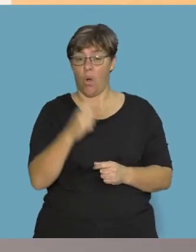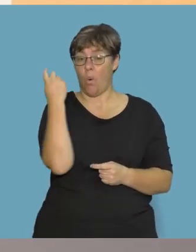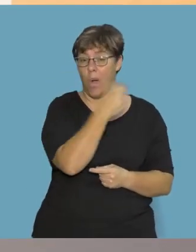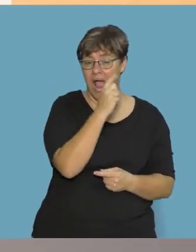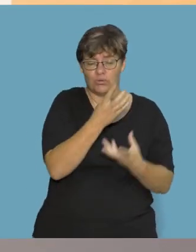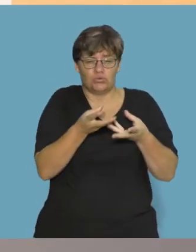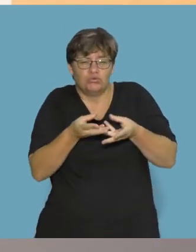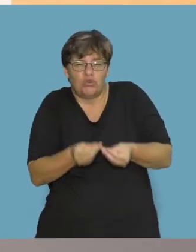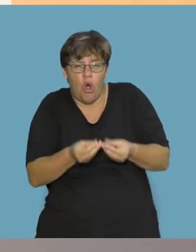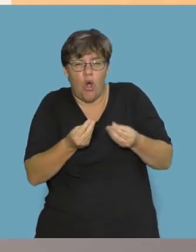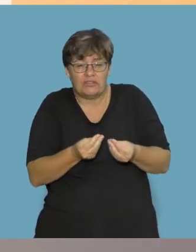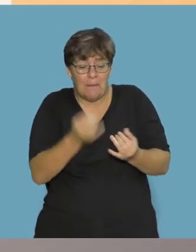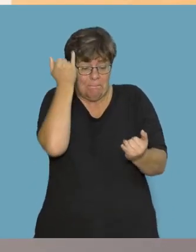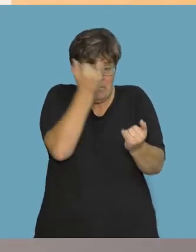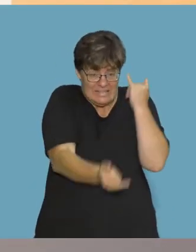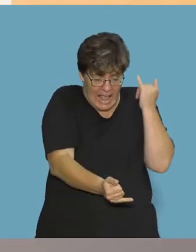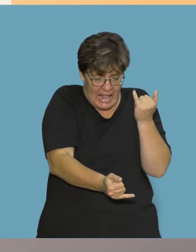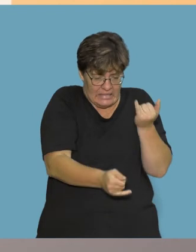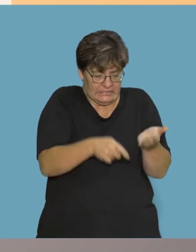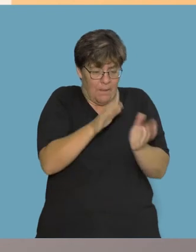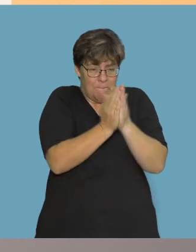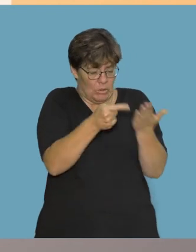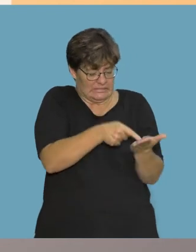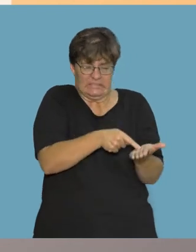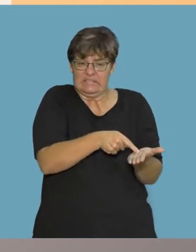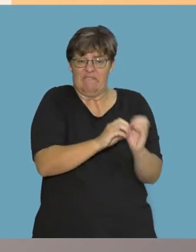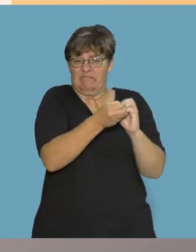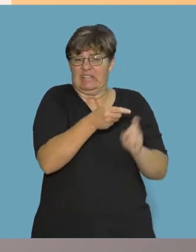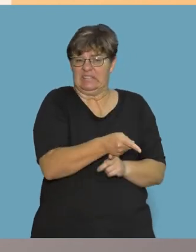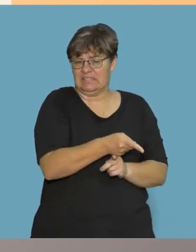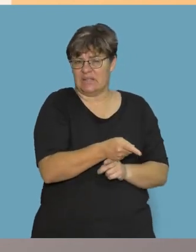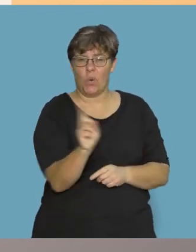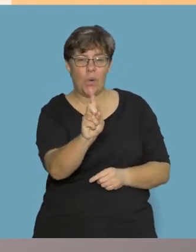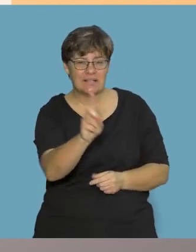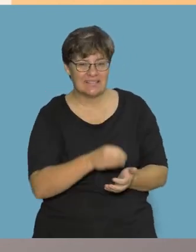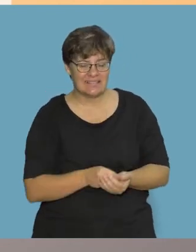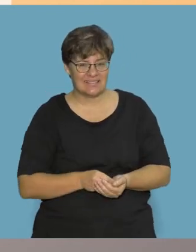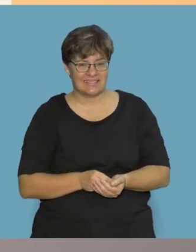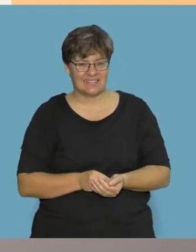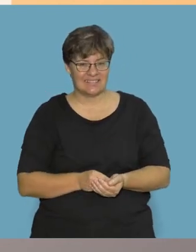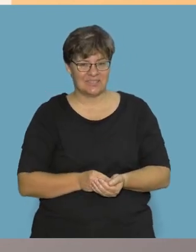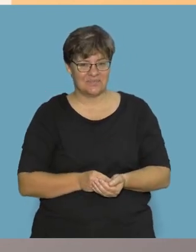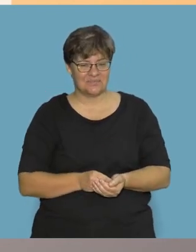It is white and soft and fixes mistake you make in your book. What is it?